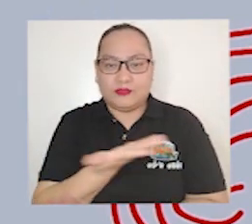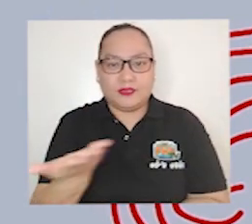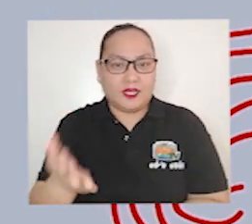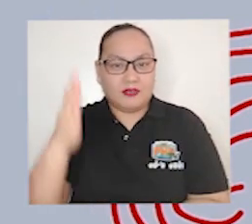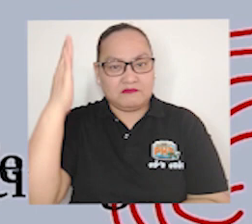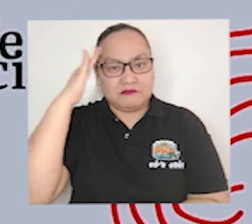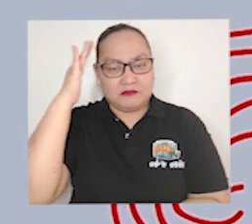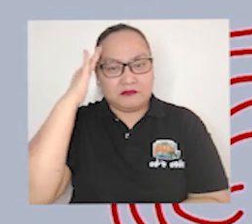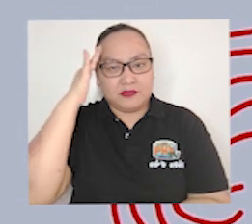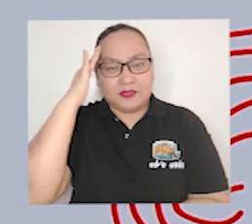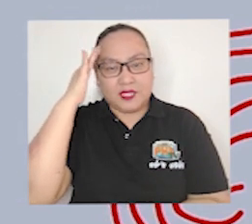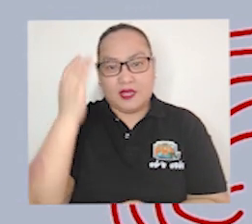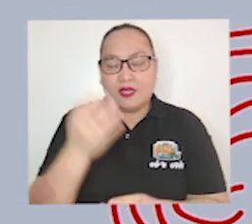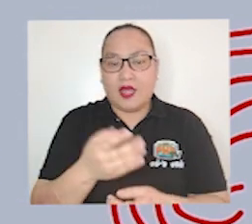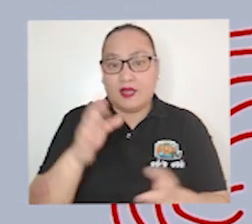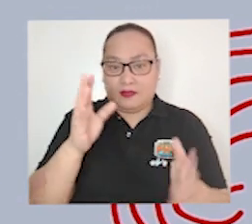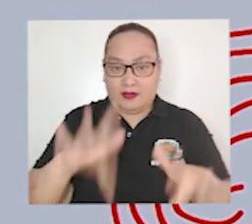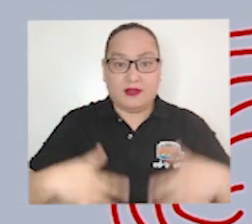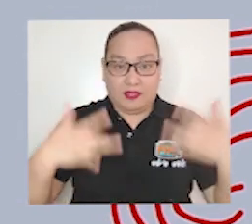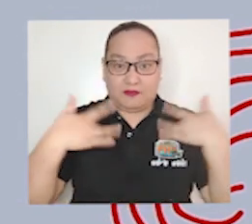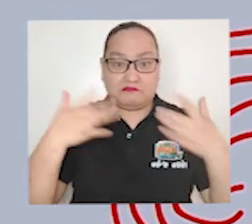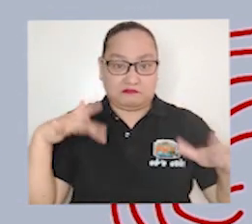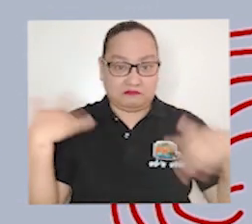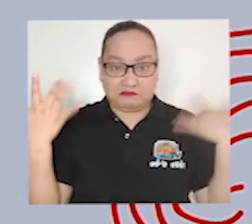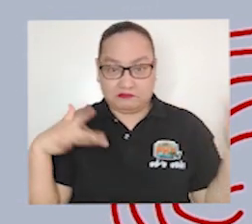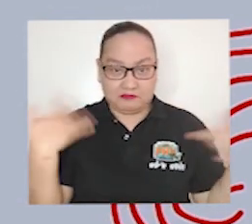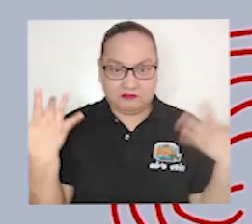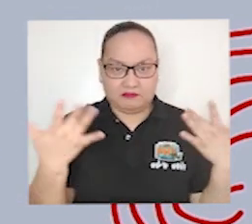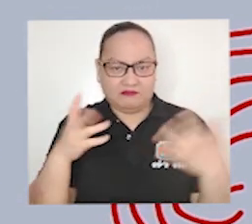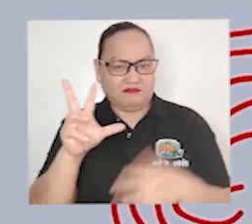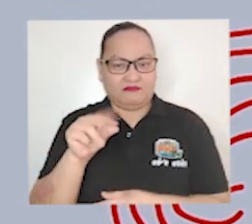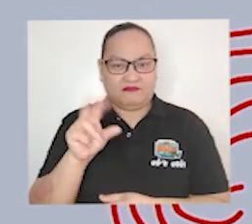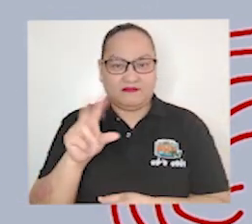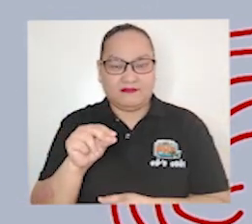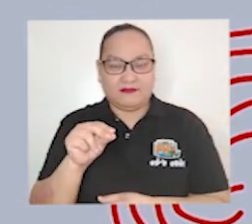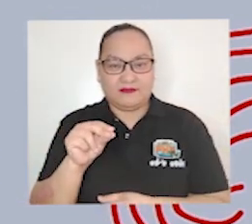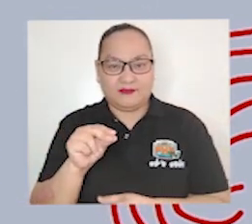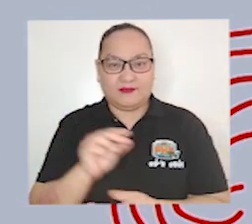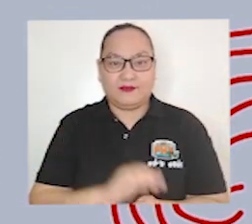Do you think life will be exciting? I don't think so